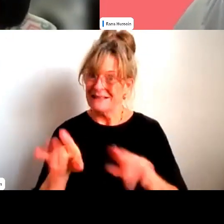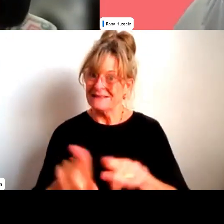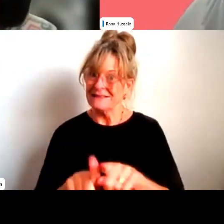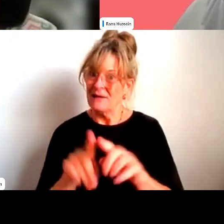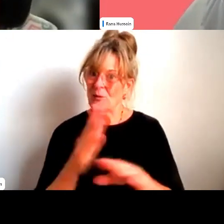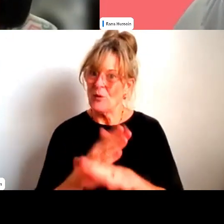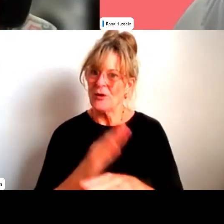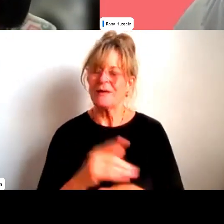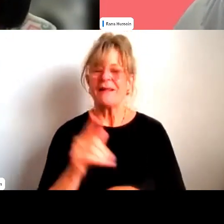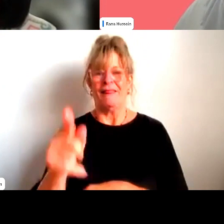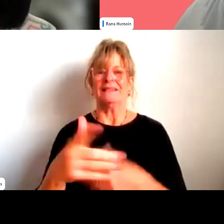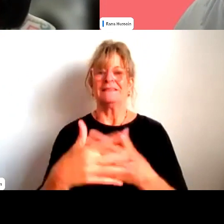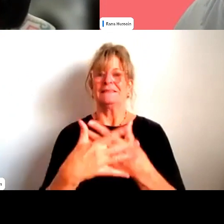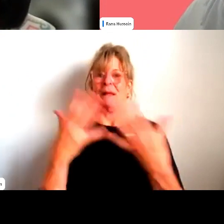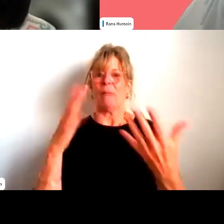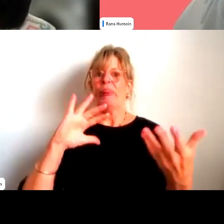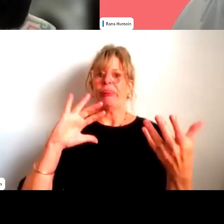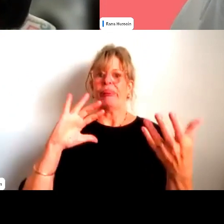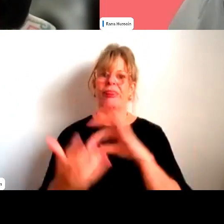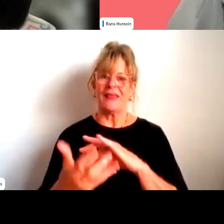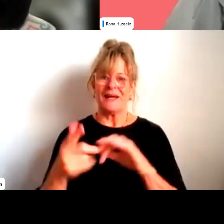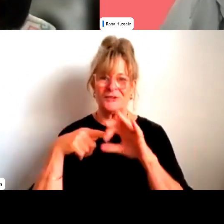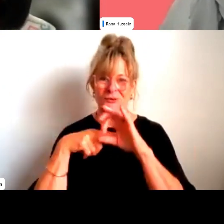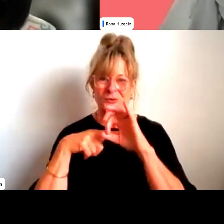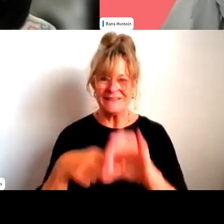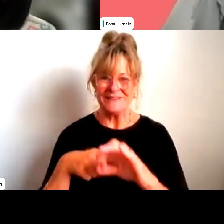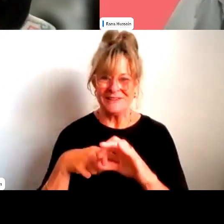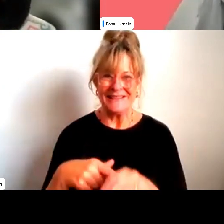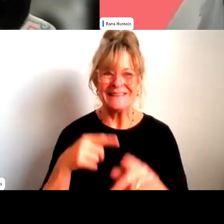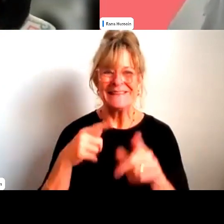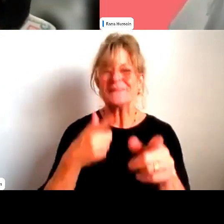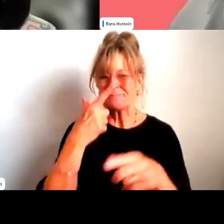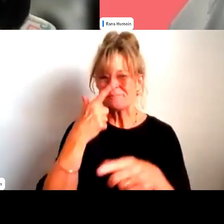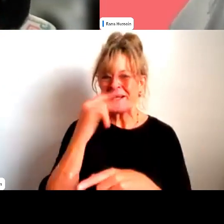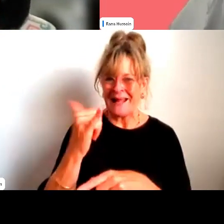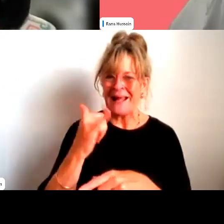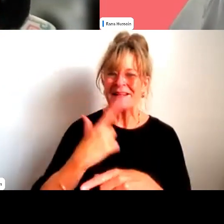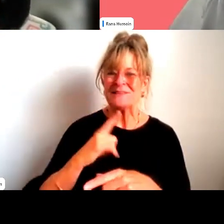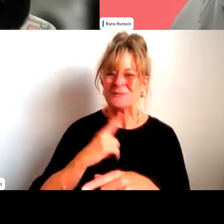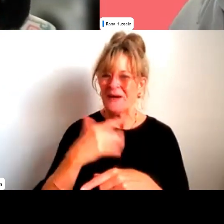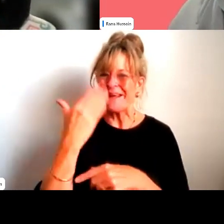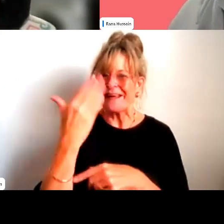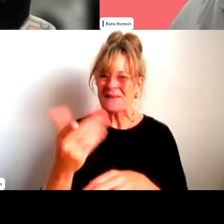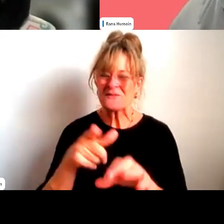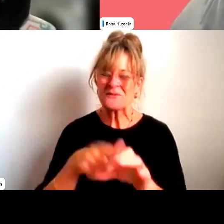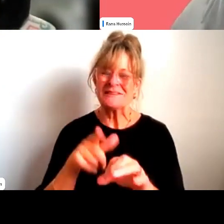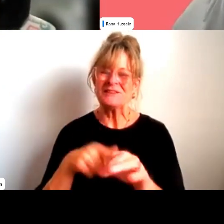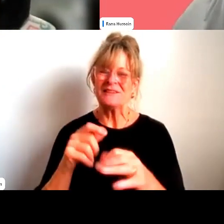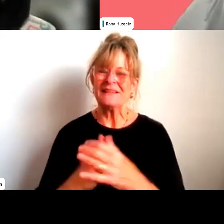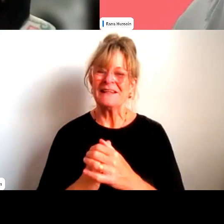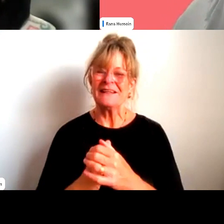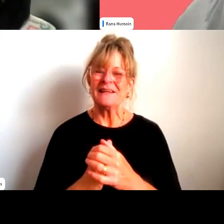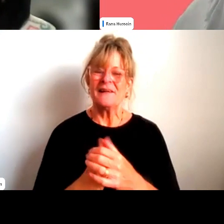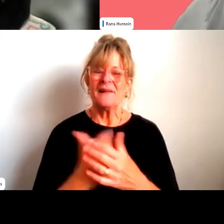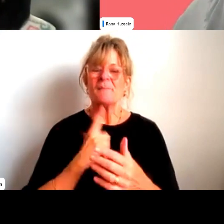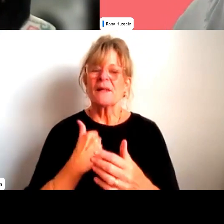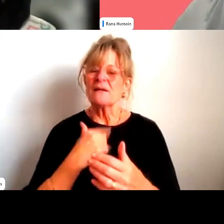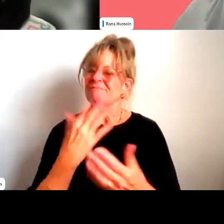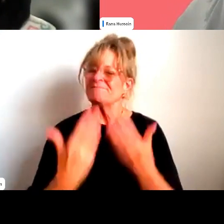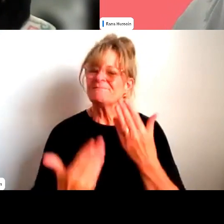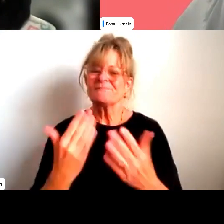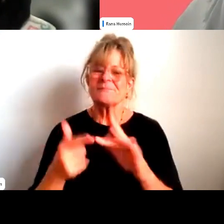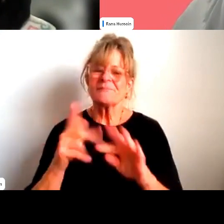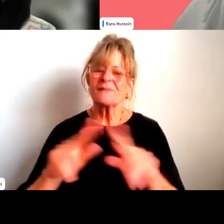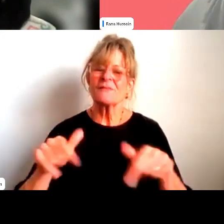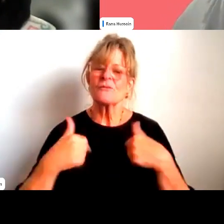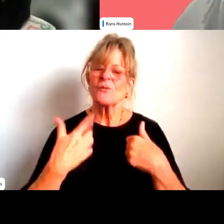diabolical question to me? know. That's why I threw it to you. Thanks. Appreciate that. Um, cause I'm not sure that we want